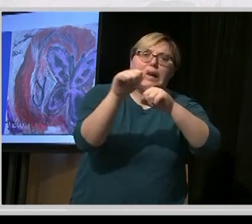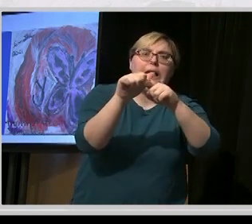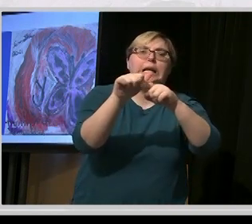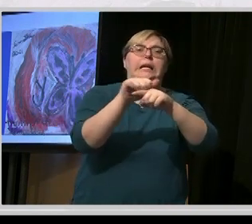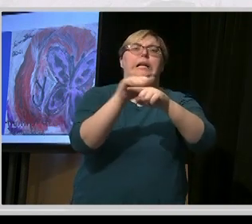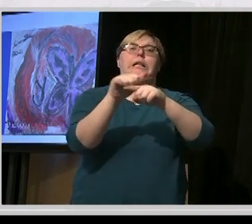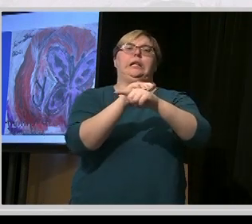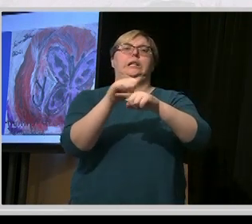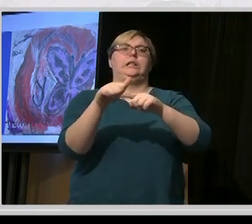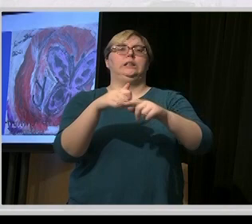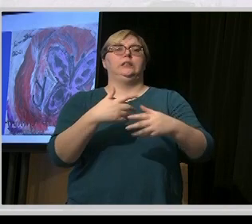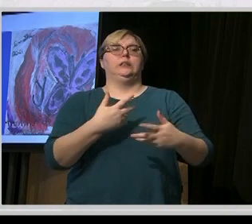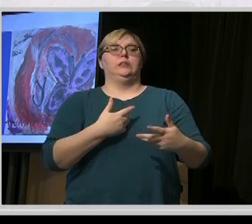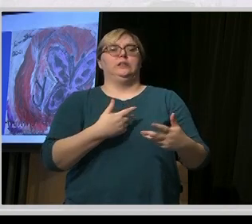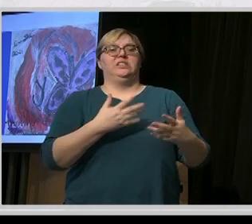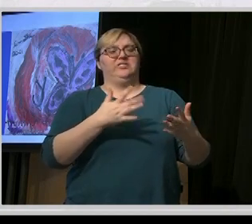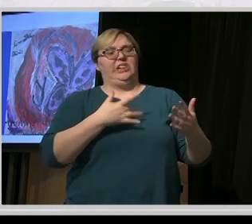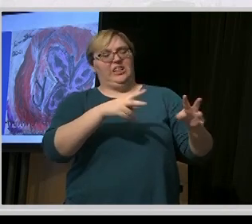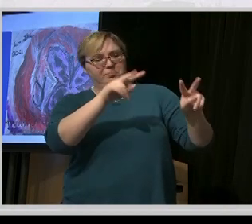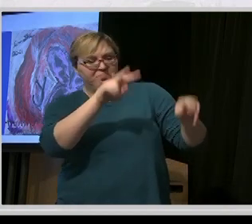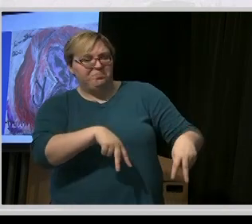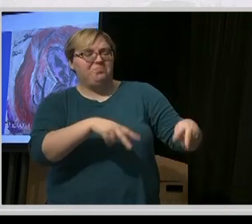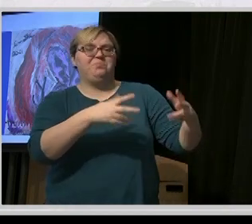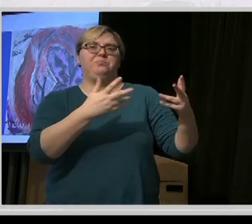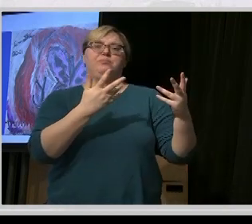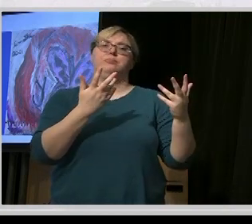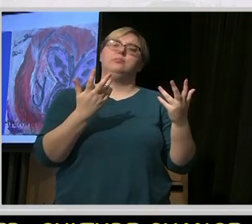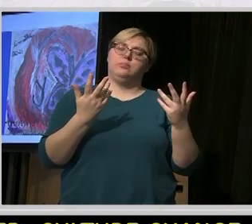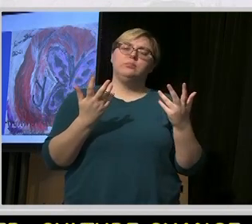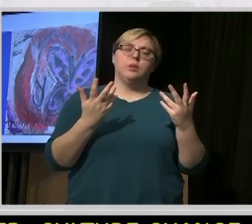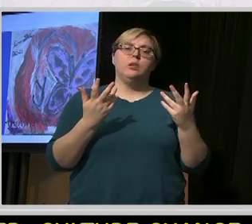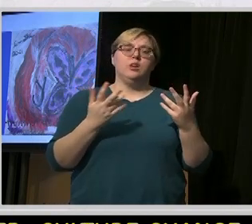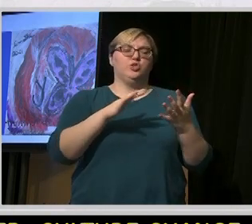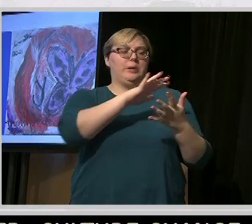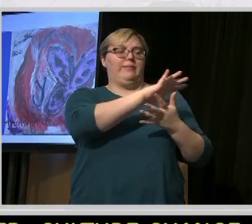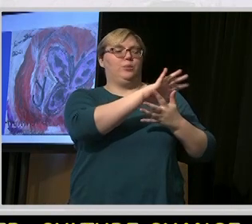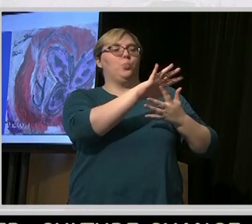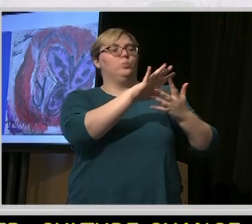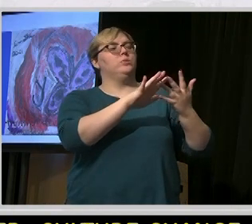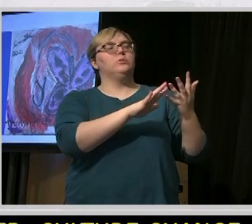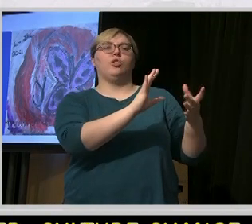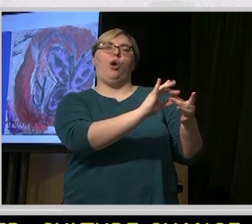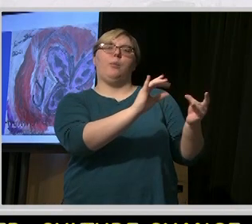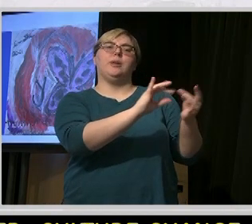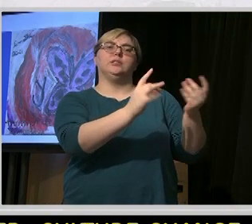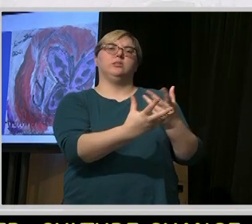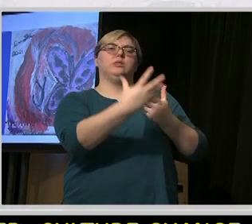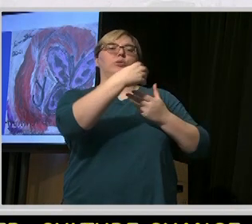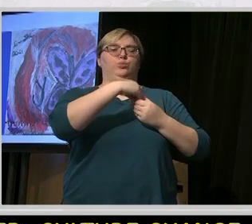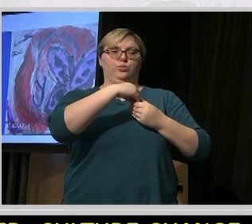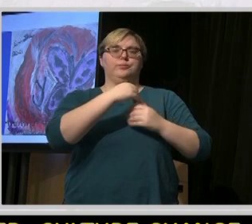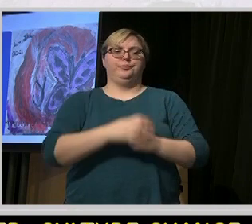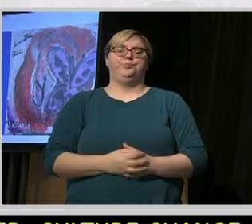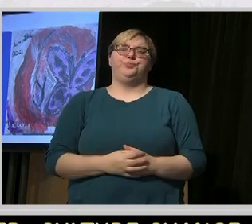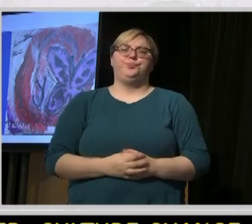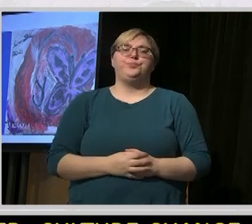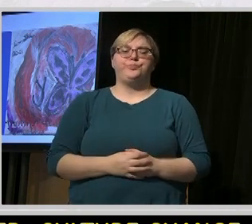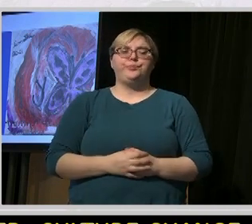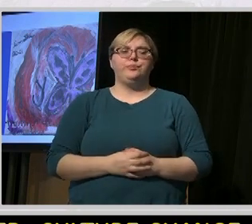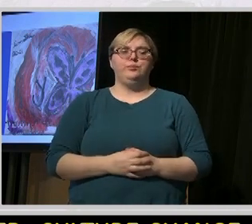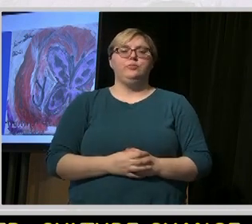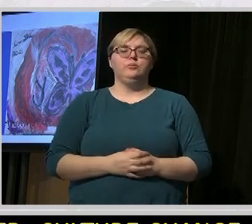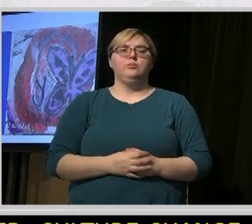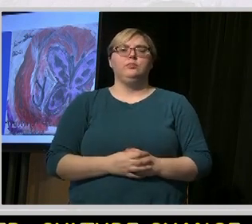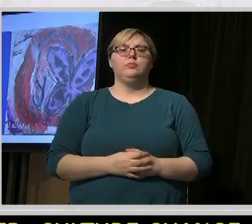these are the themes that we sort of brought into the remedy. Okay. I'm just going to move forward into, there are six key